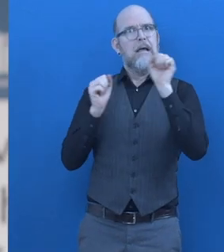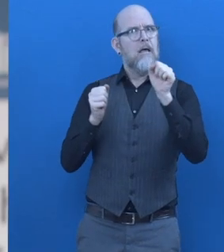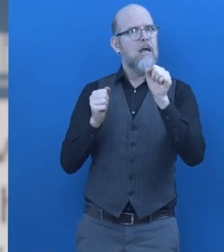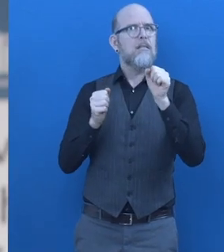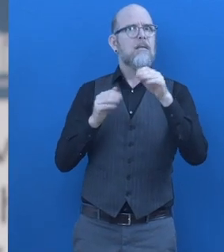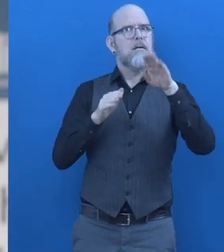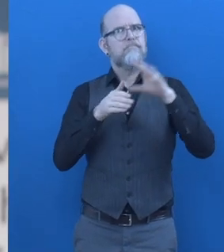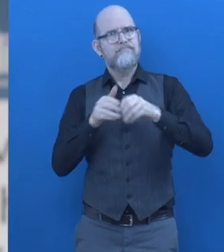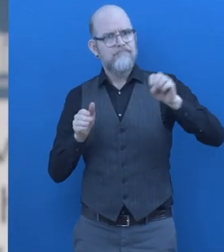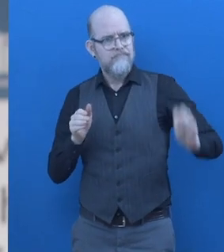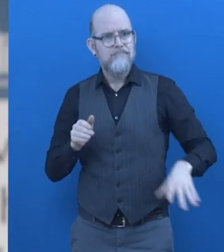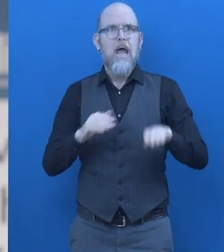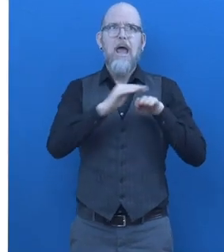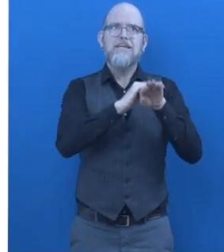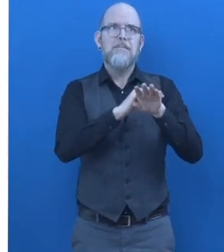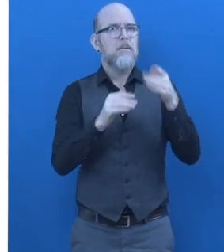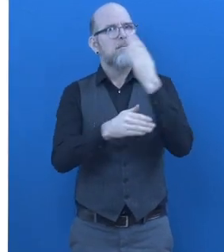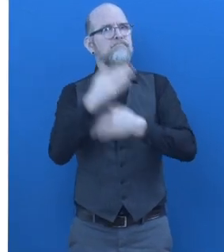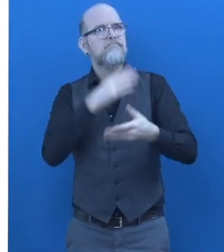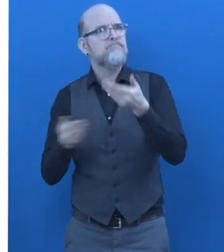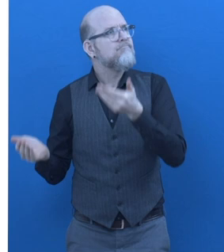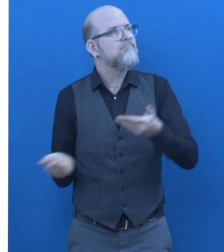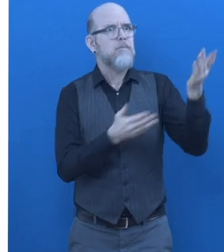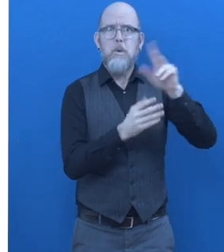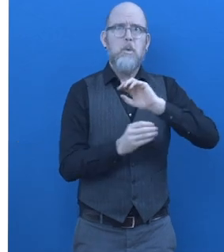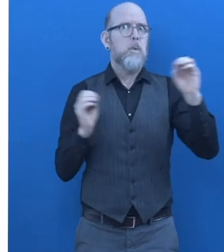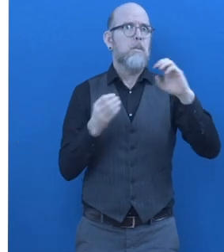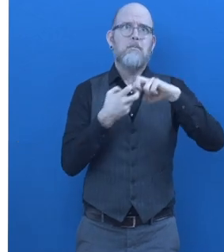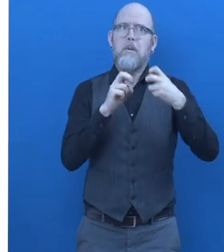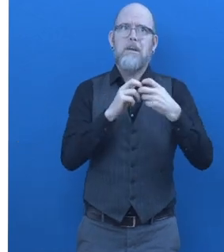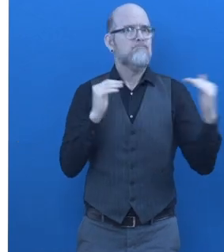and to retain disabled people. How does MicroLink work?